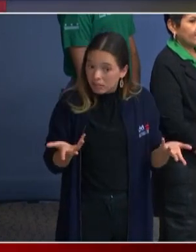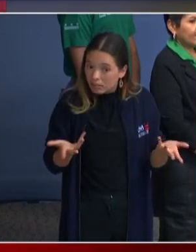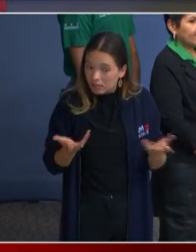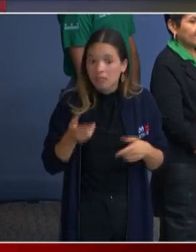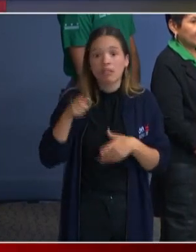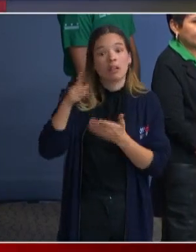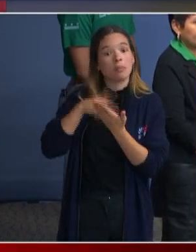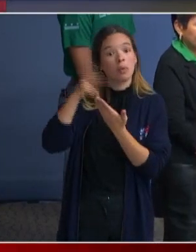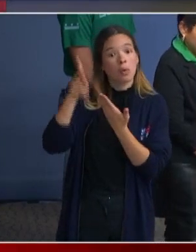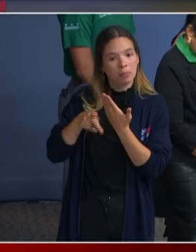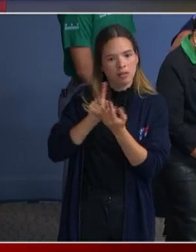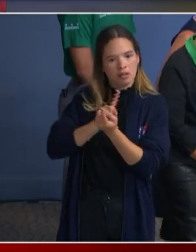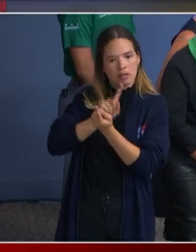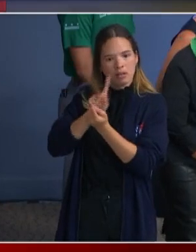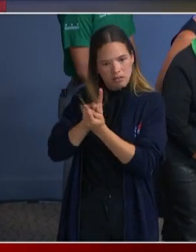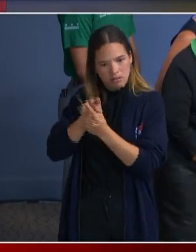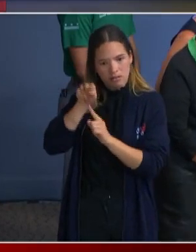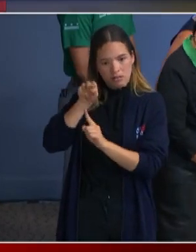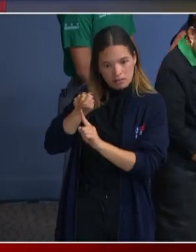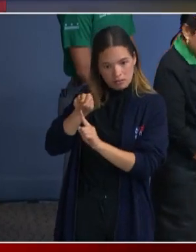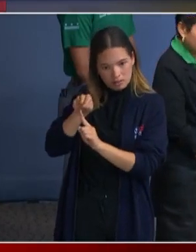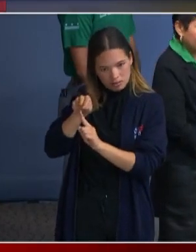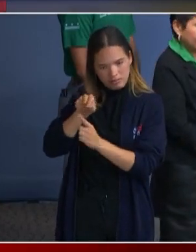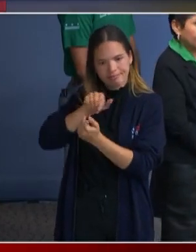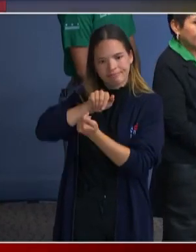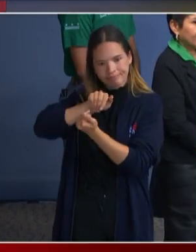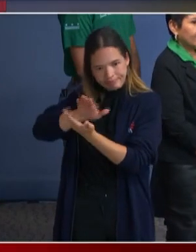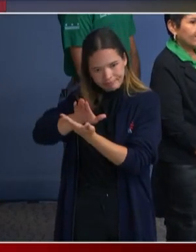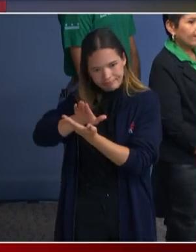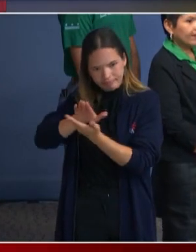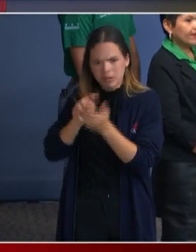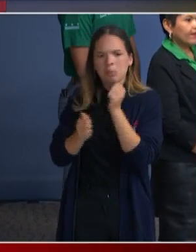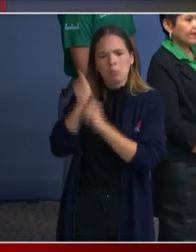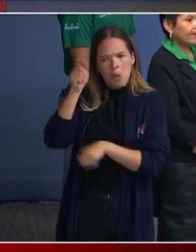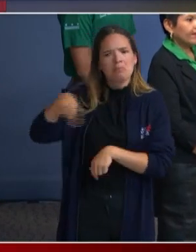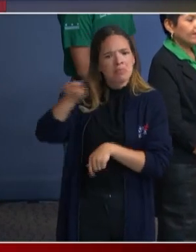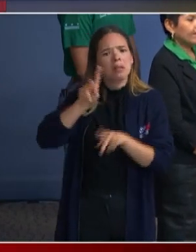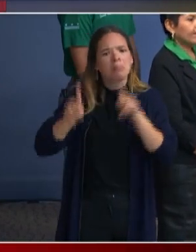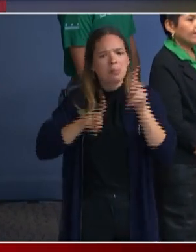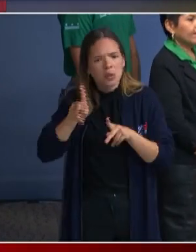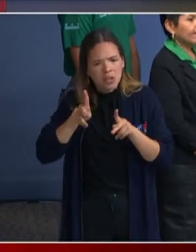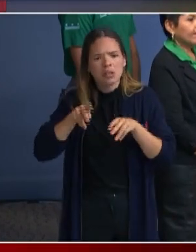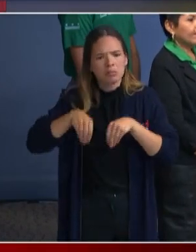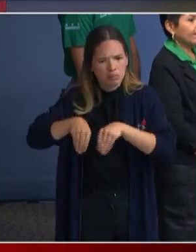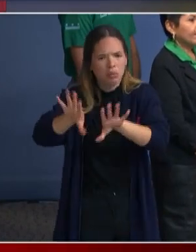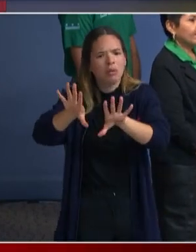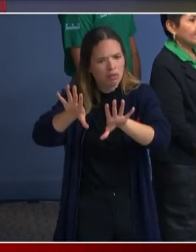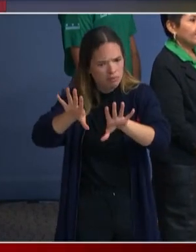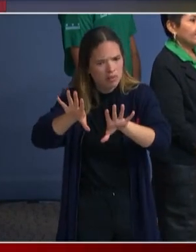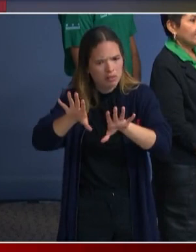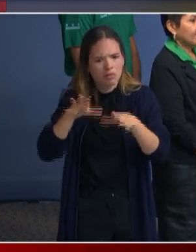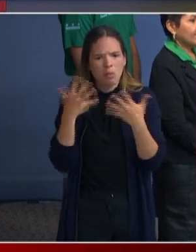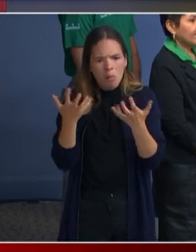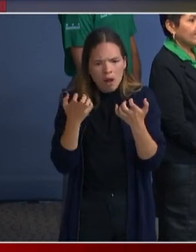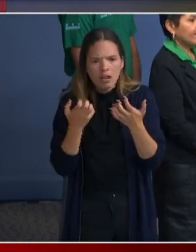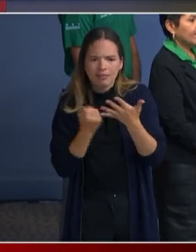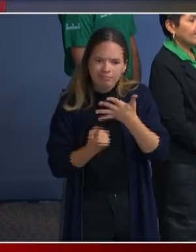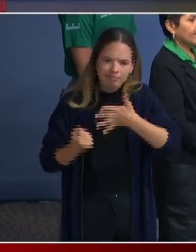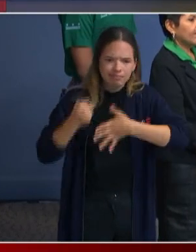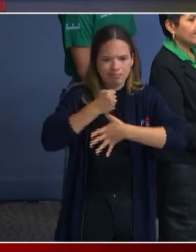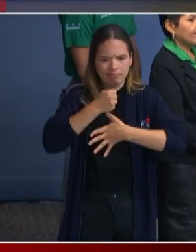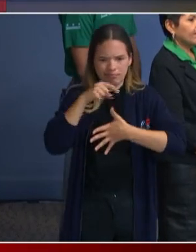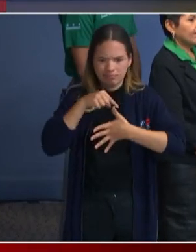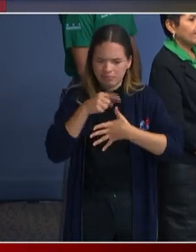given that most people will move on our primary focus is to making sure that we have a humane